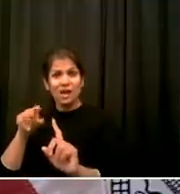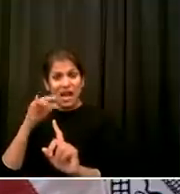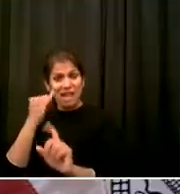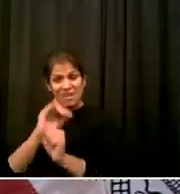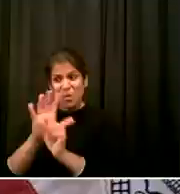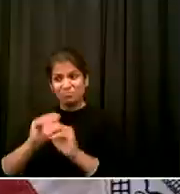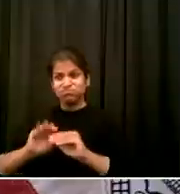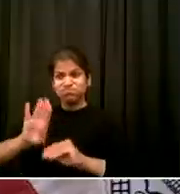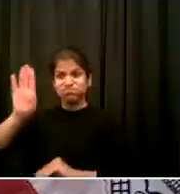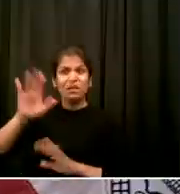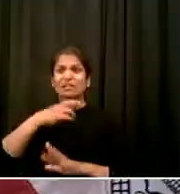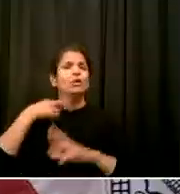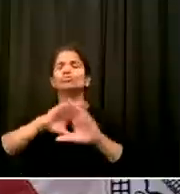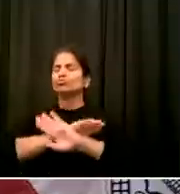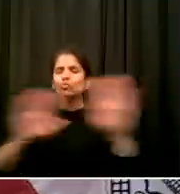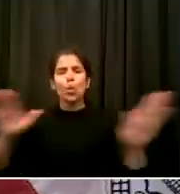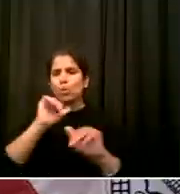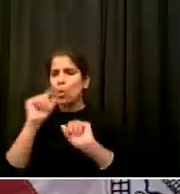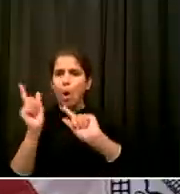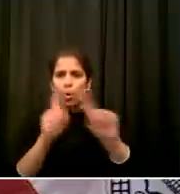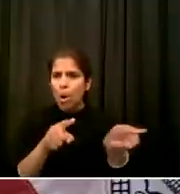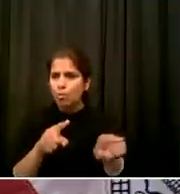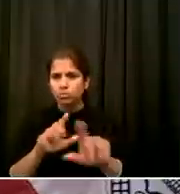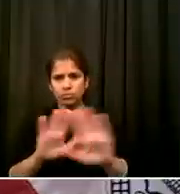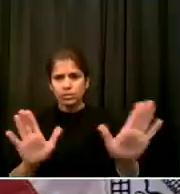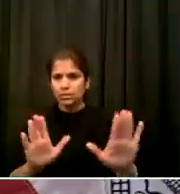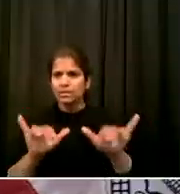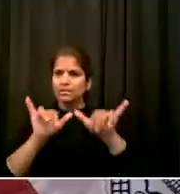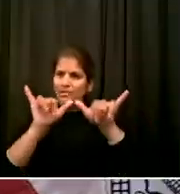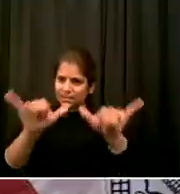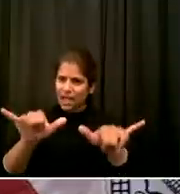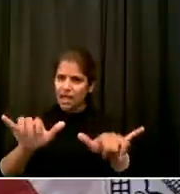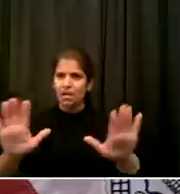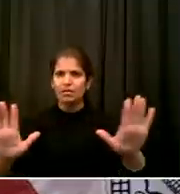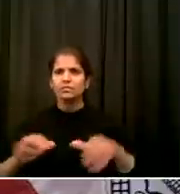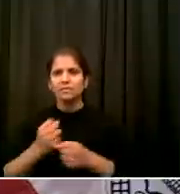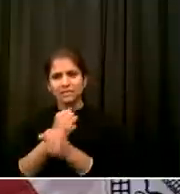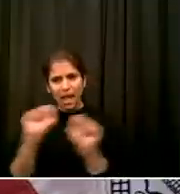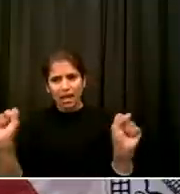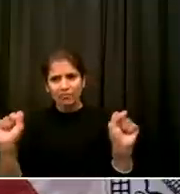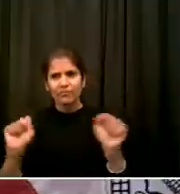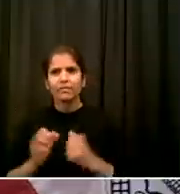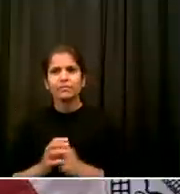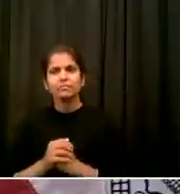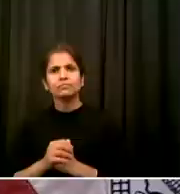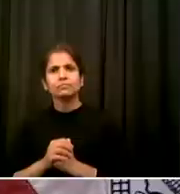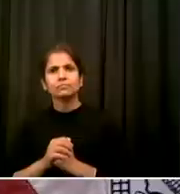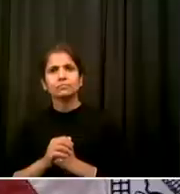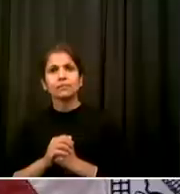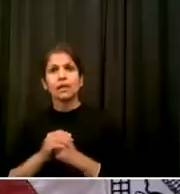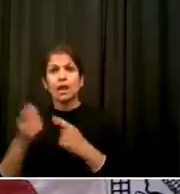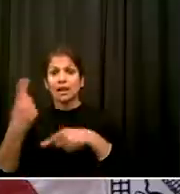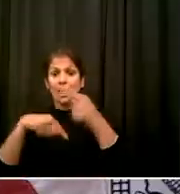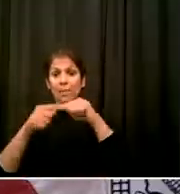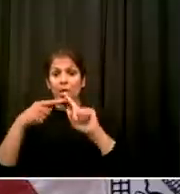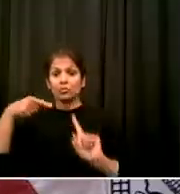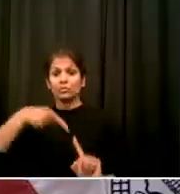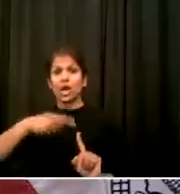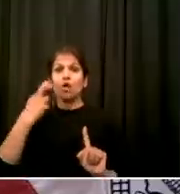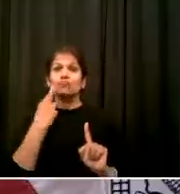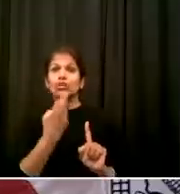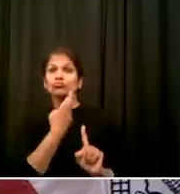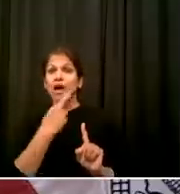Look, I think the standards, and I've looked through the state standards I would urge you to, and everyone to look, they're very detailed